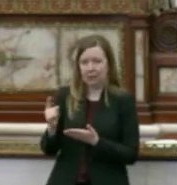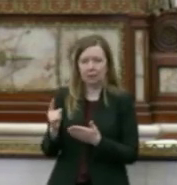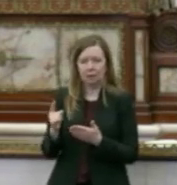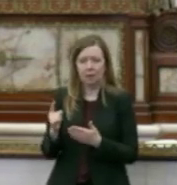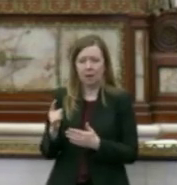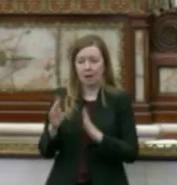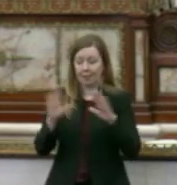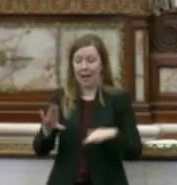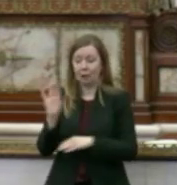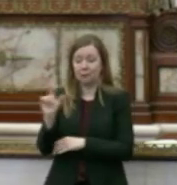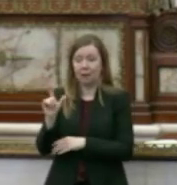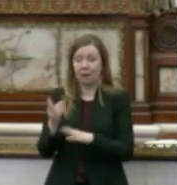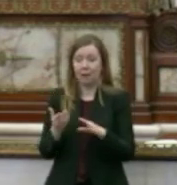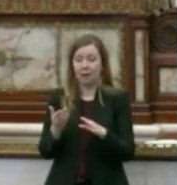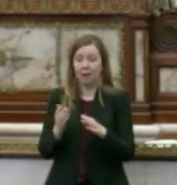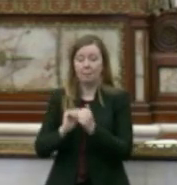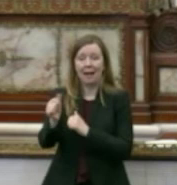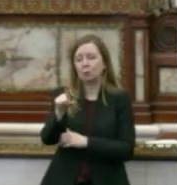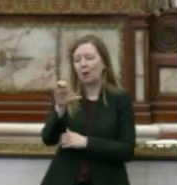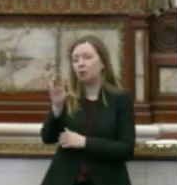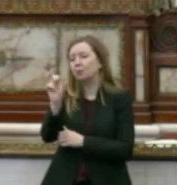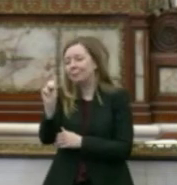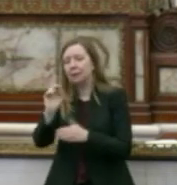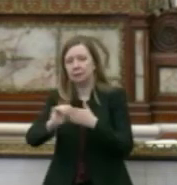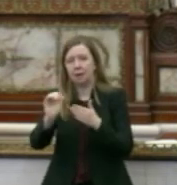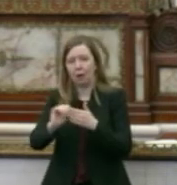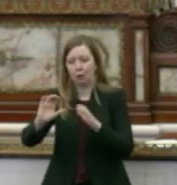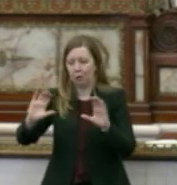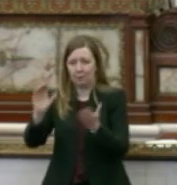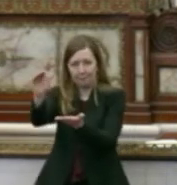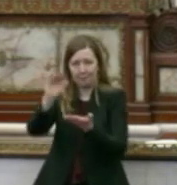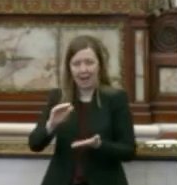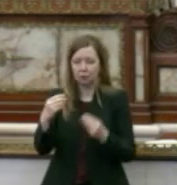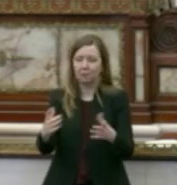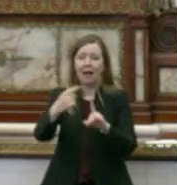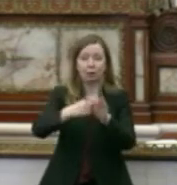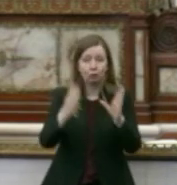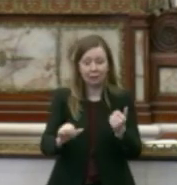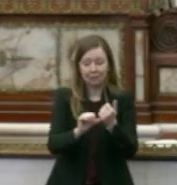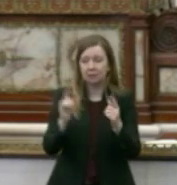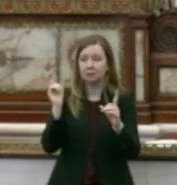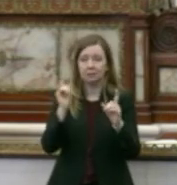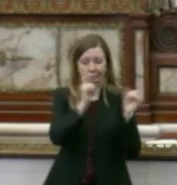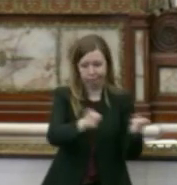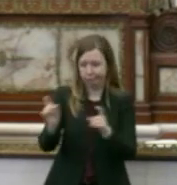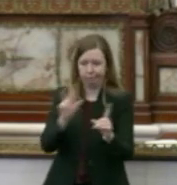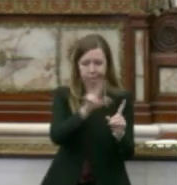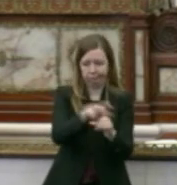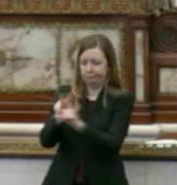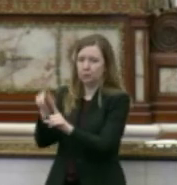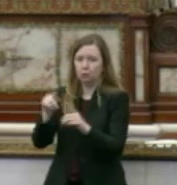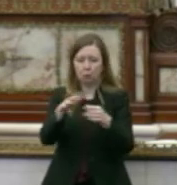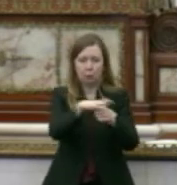bill passed a $100 billion package to provide renter assistance directly to municipalities, landlords,